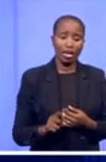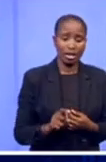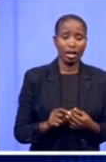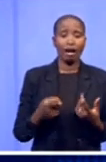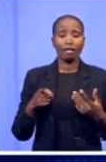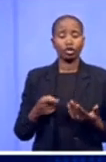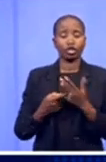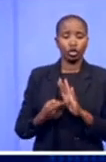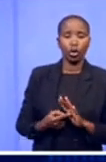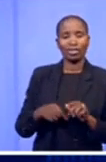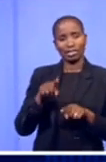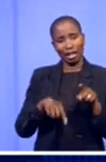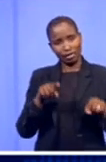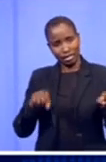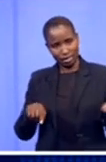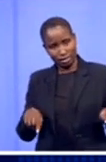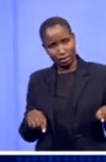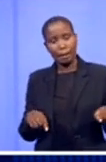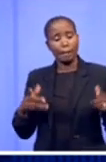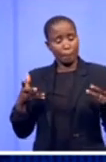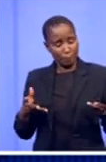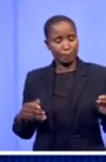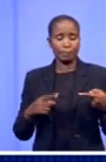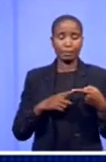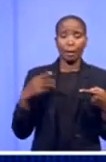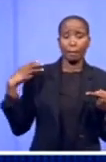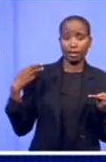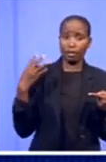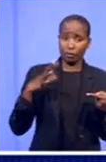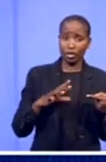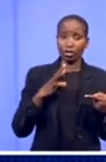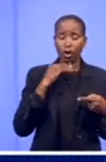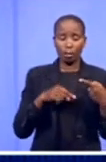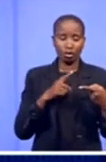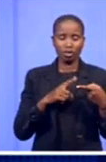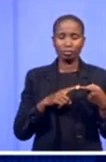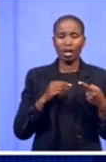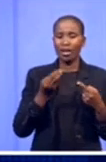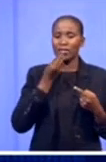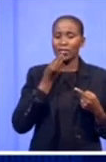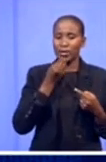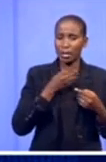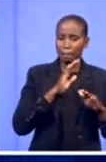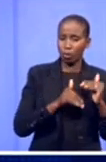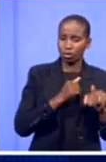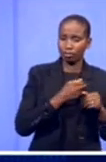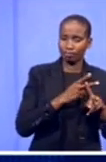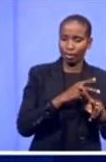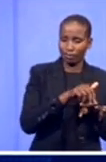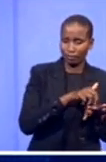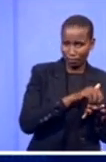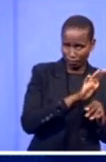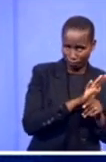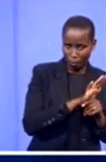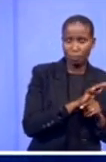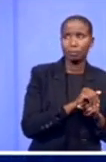So he mentioned a food processing investment into foods that is one of the largest processing